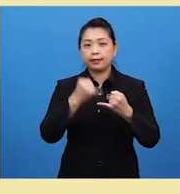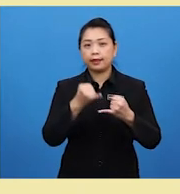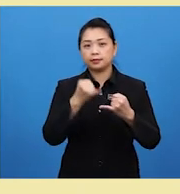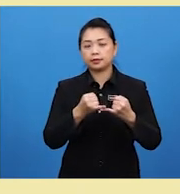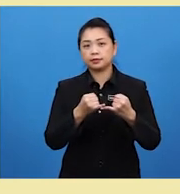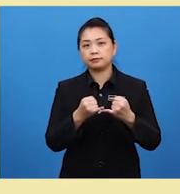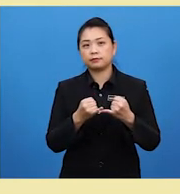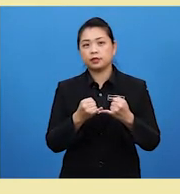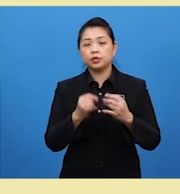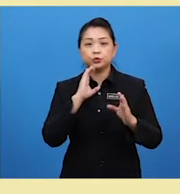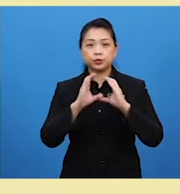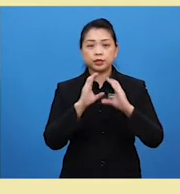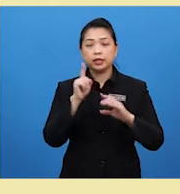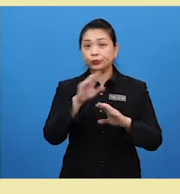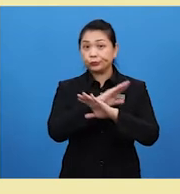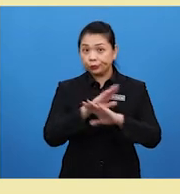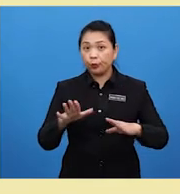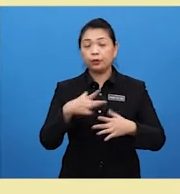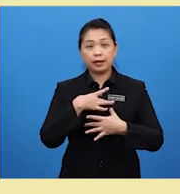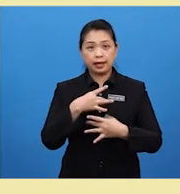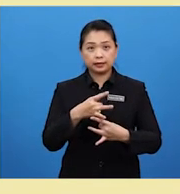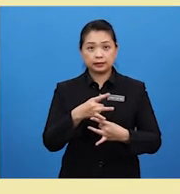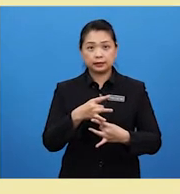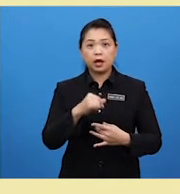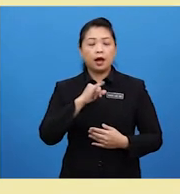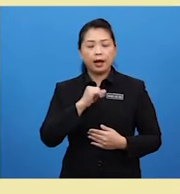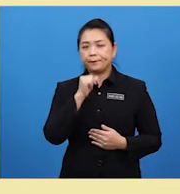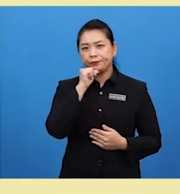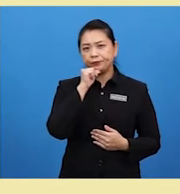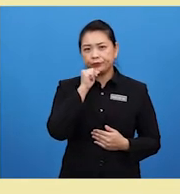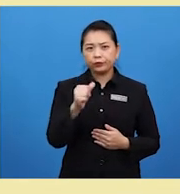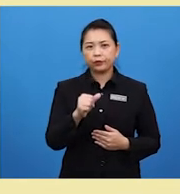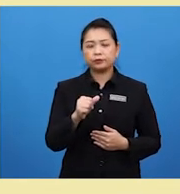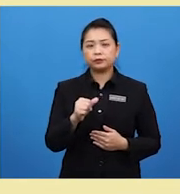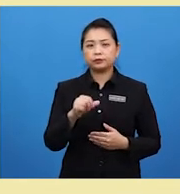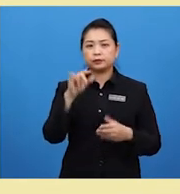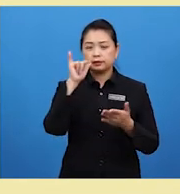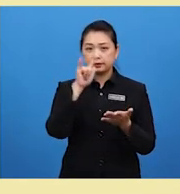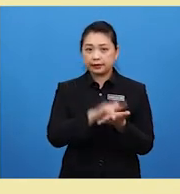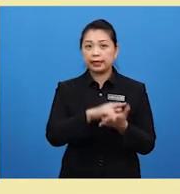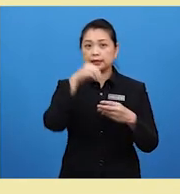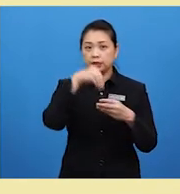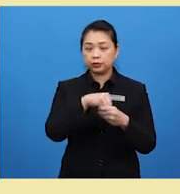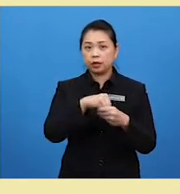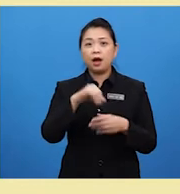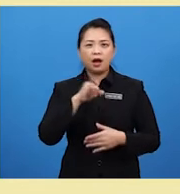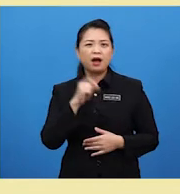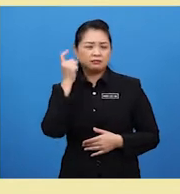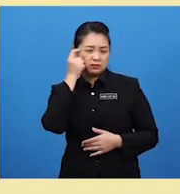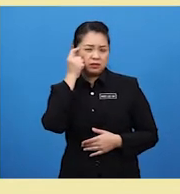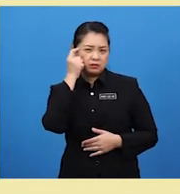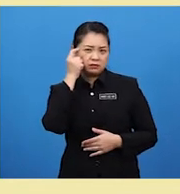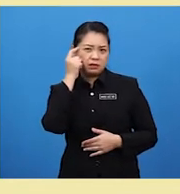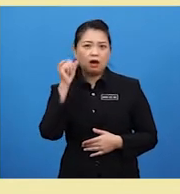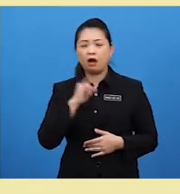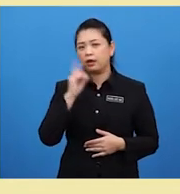lastly To say you don't like doing I'm not that into I think I'd